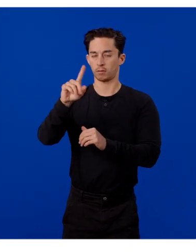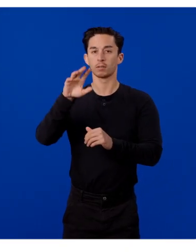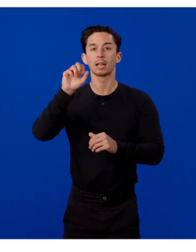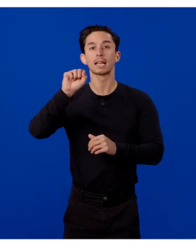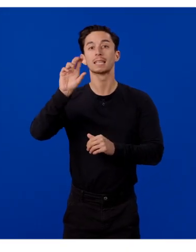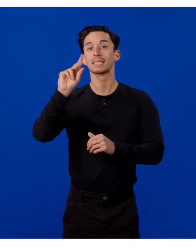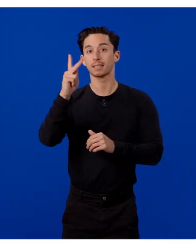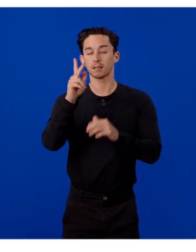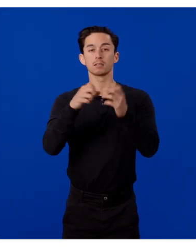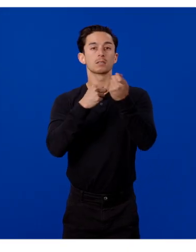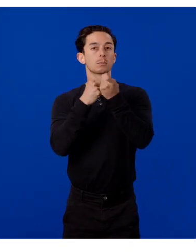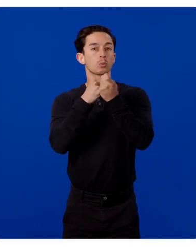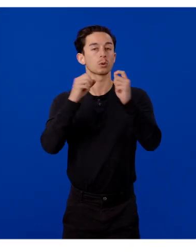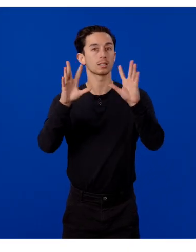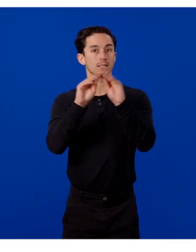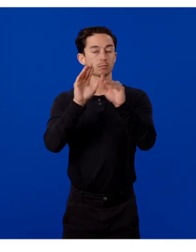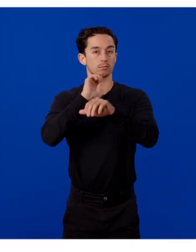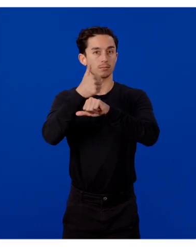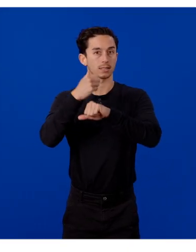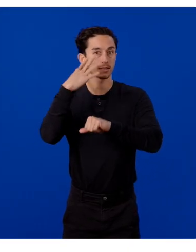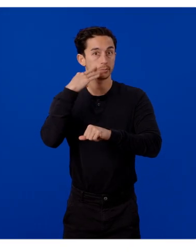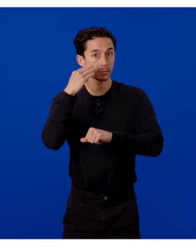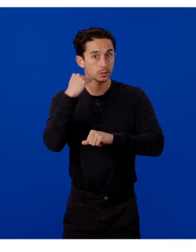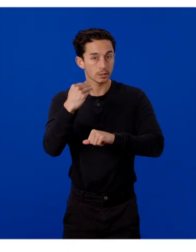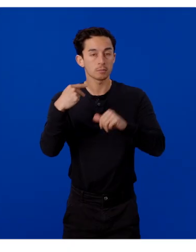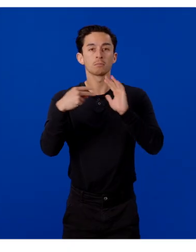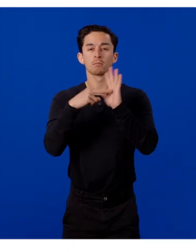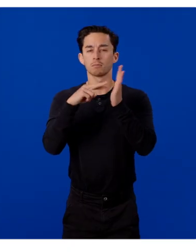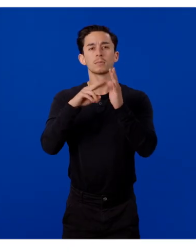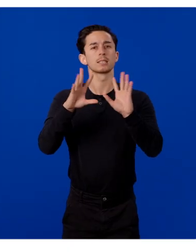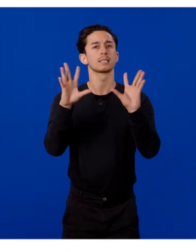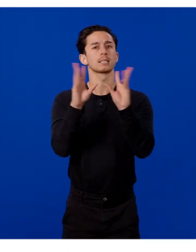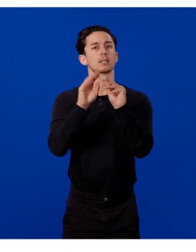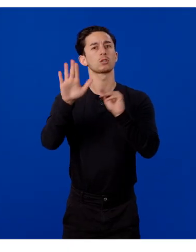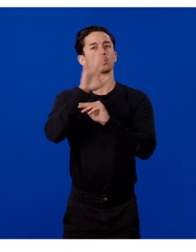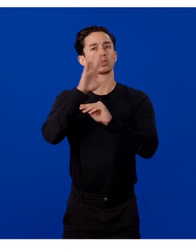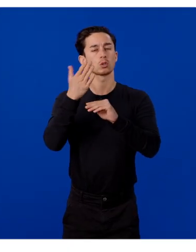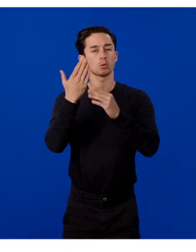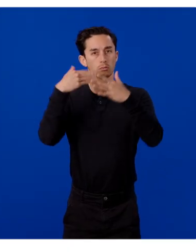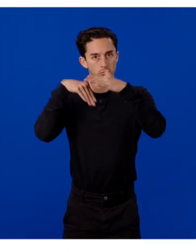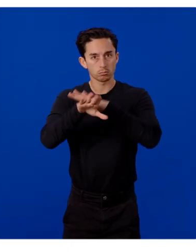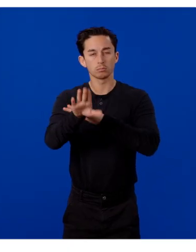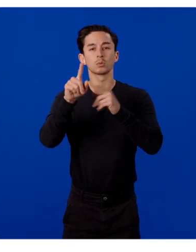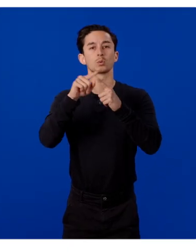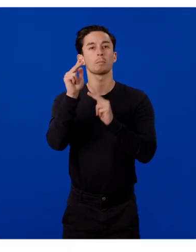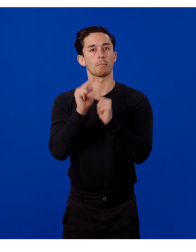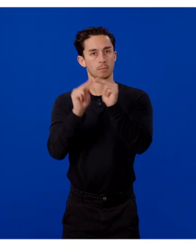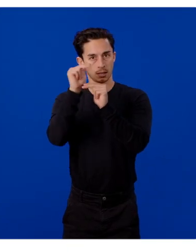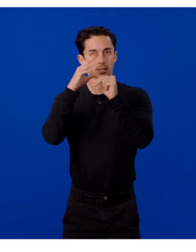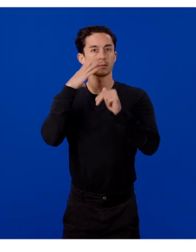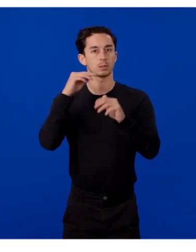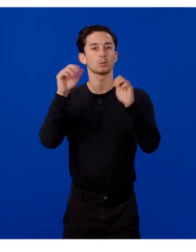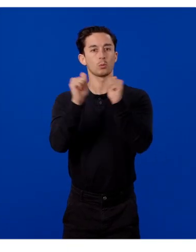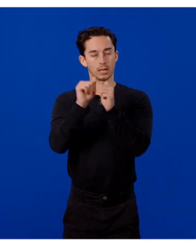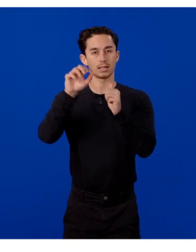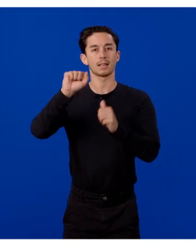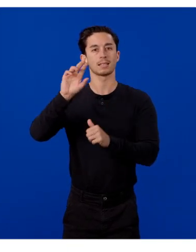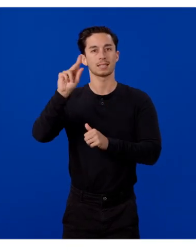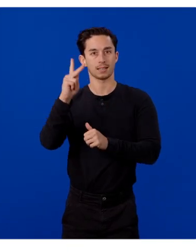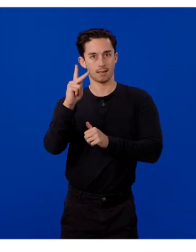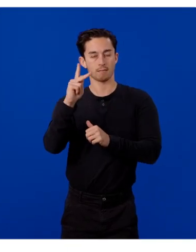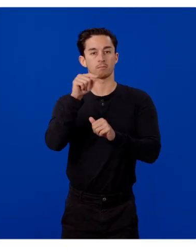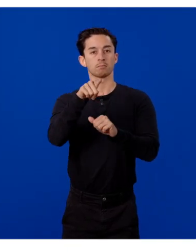SDK supports session-based experiences. This means sessions are your entry point to building experiences with the SDK. A session